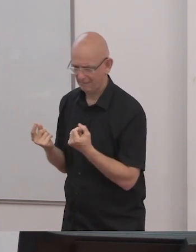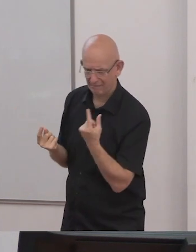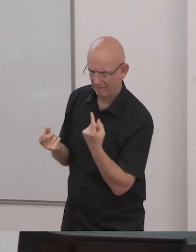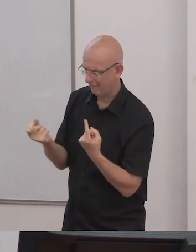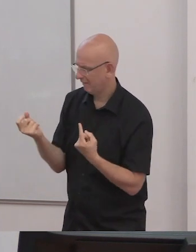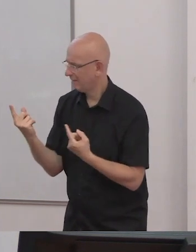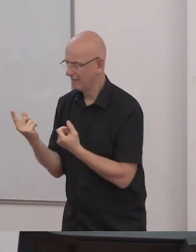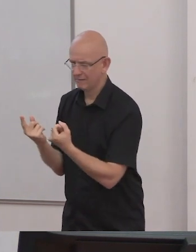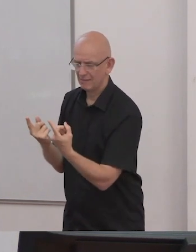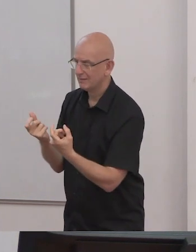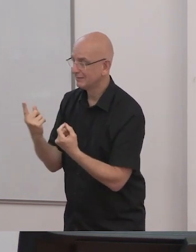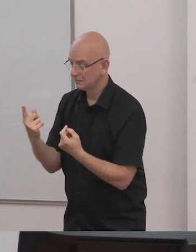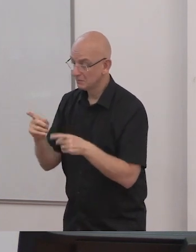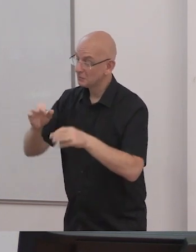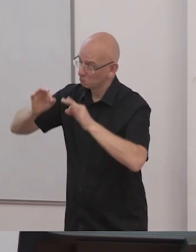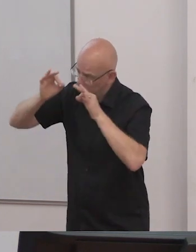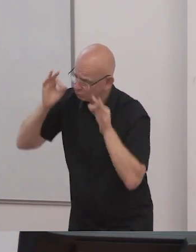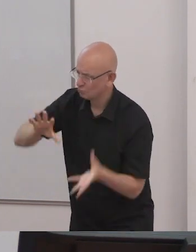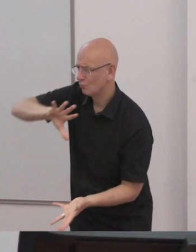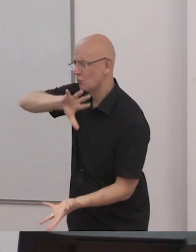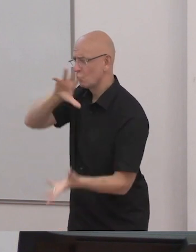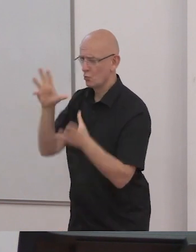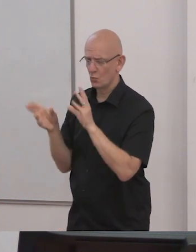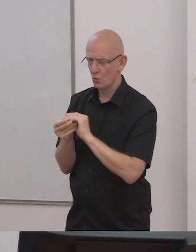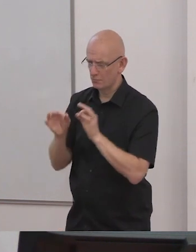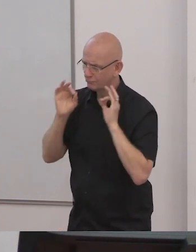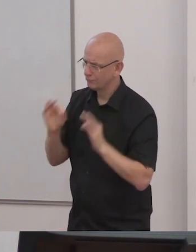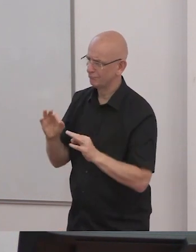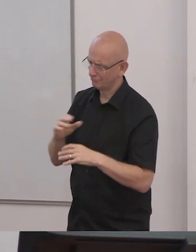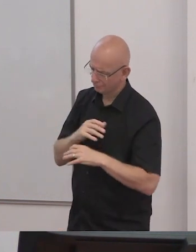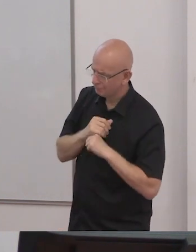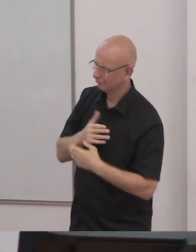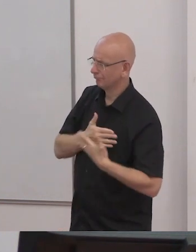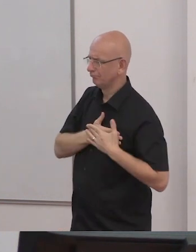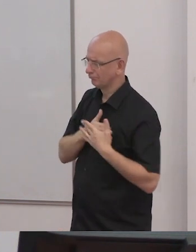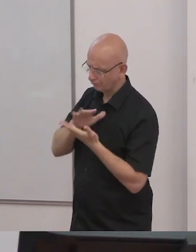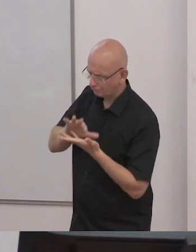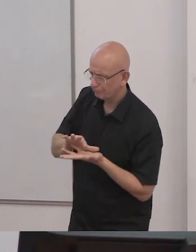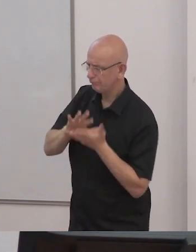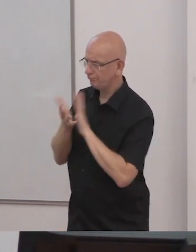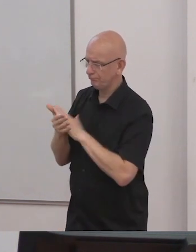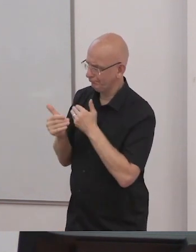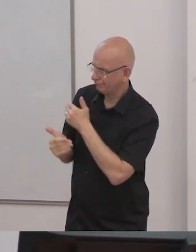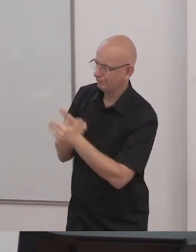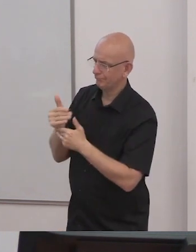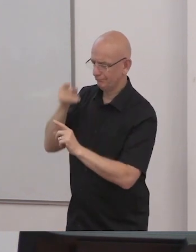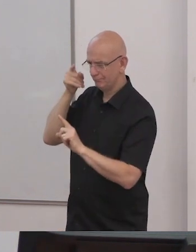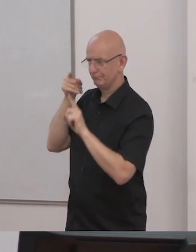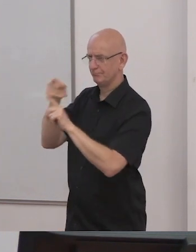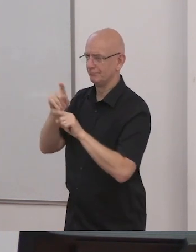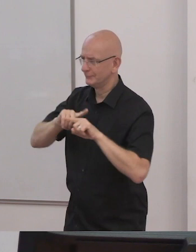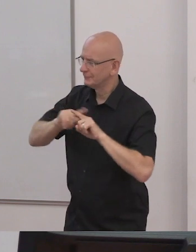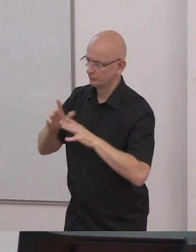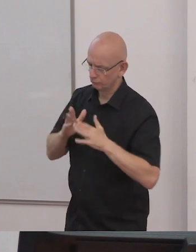being taken to create the mechanisms that are needed in teacher education and